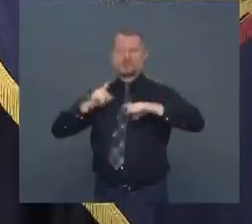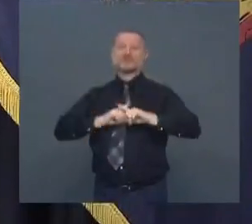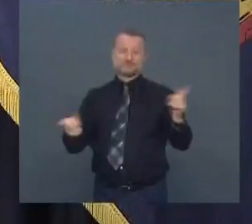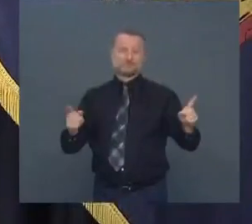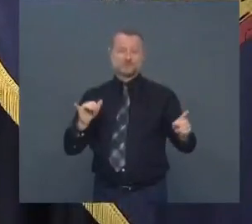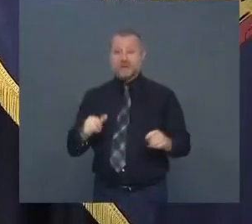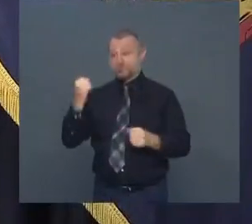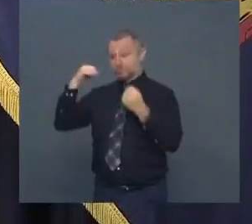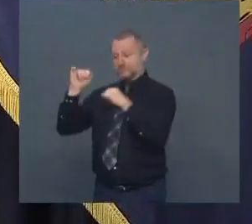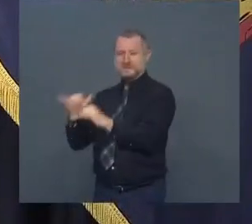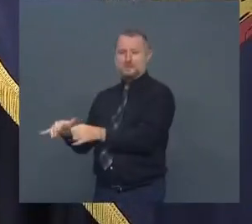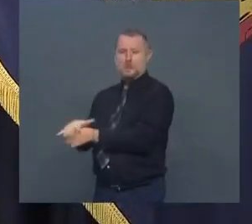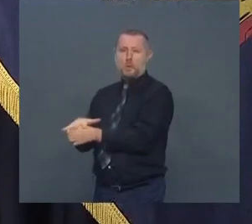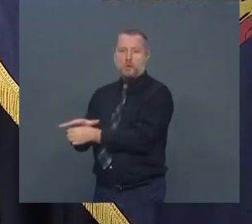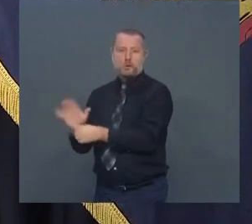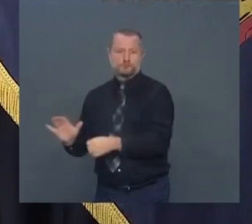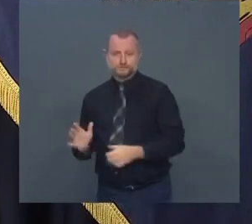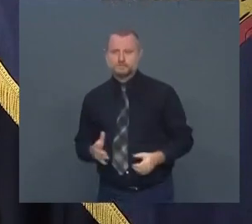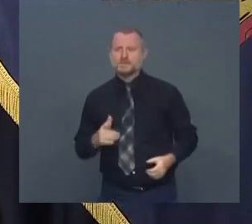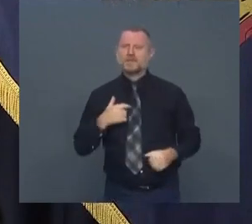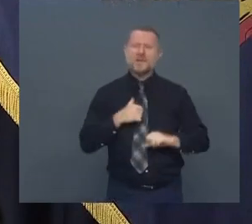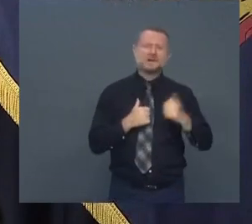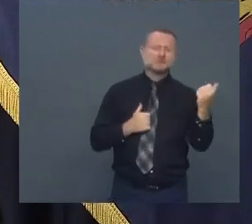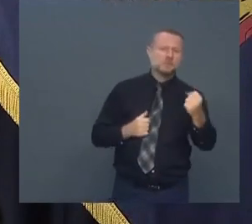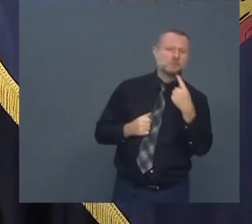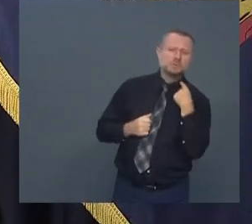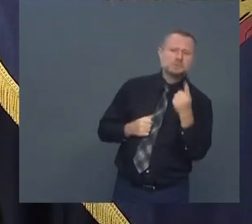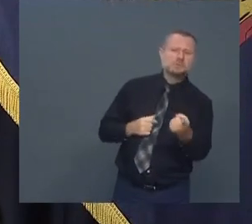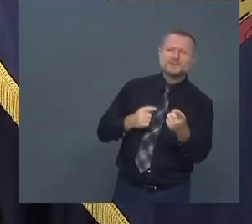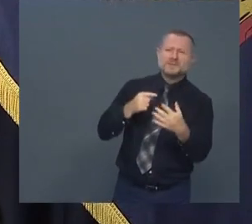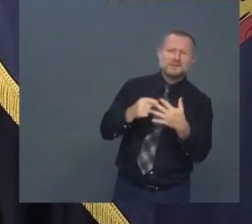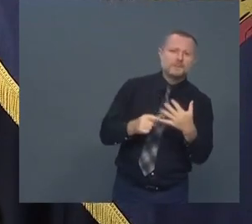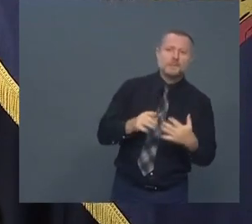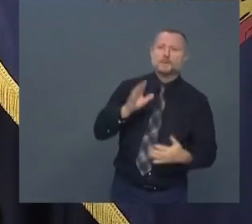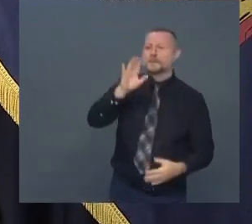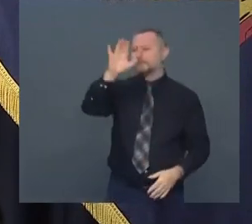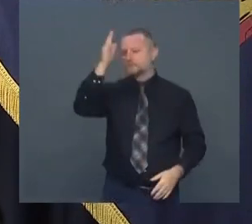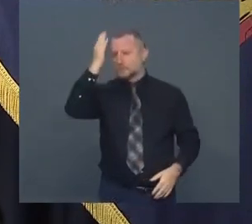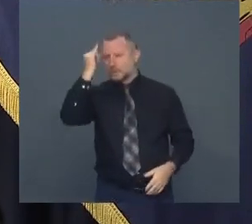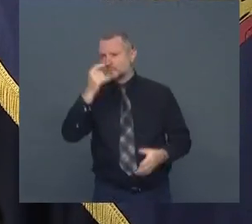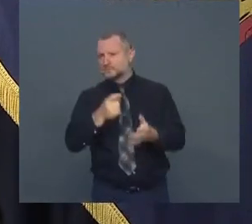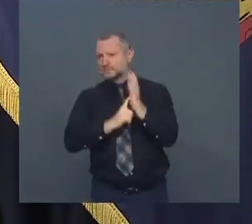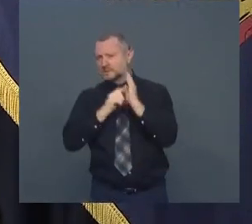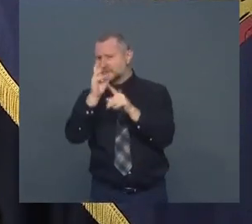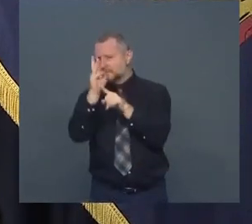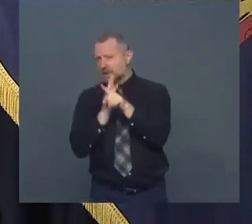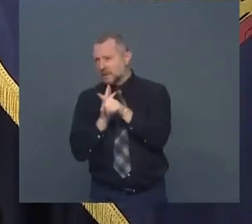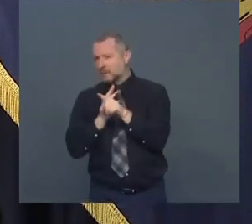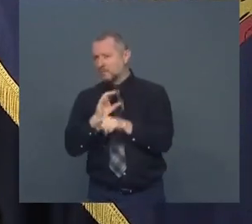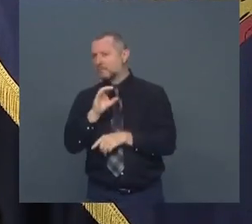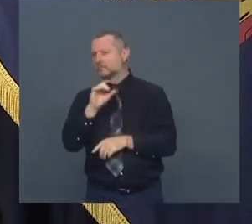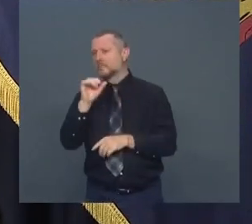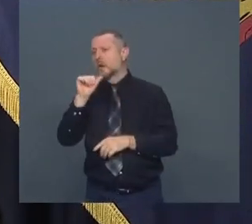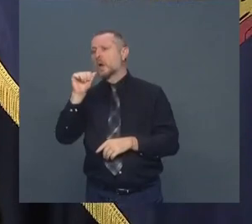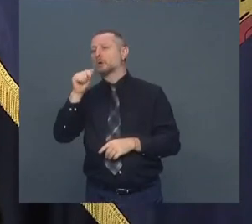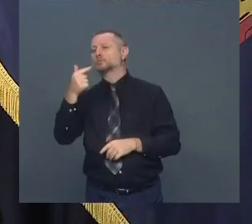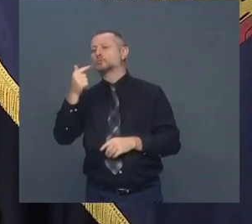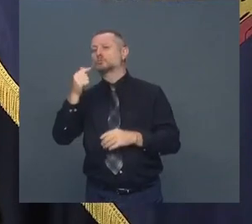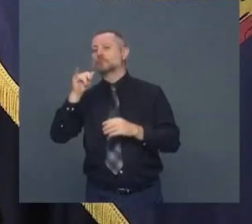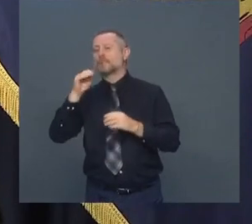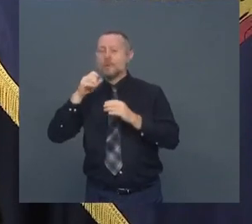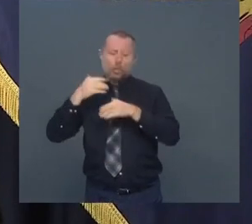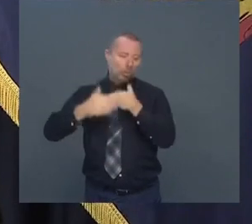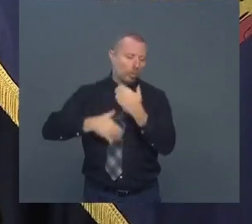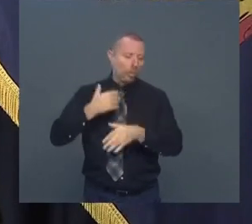What was the first part of the multi-part? The first part, what took six months for Attorney Tish James to investigate? That's one of the things. How